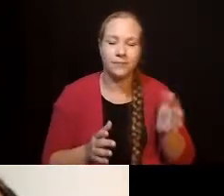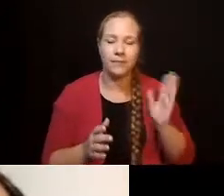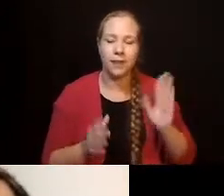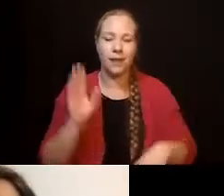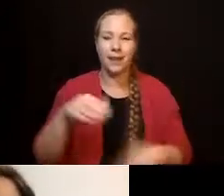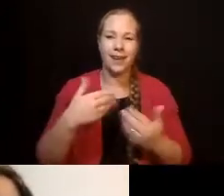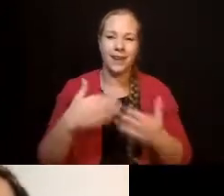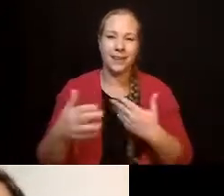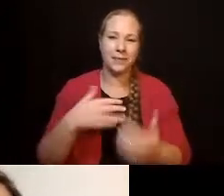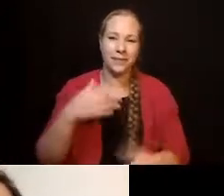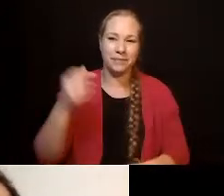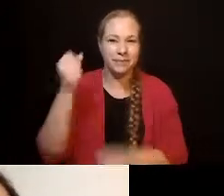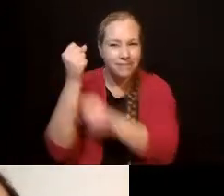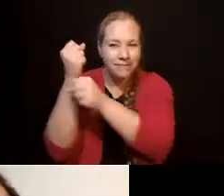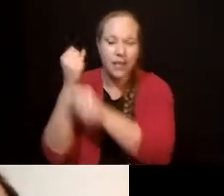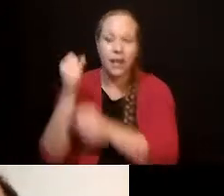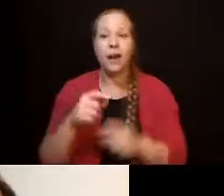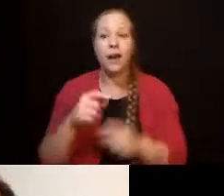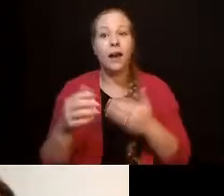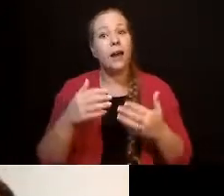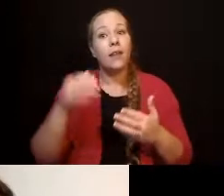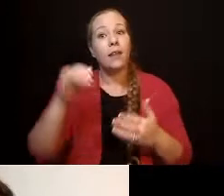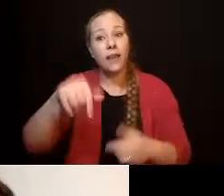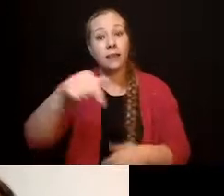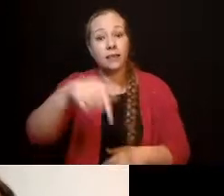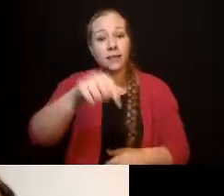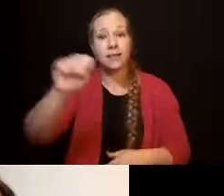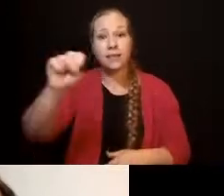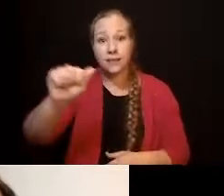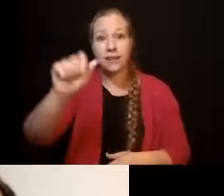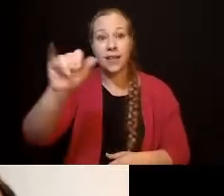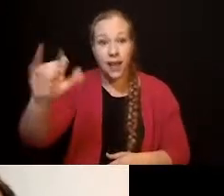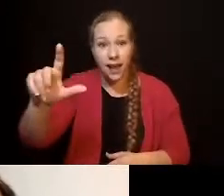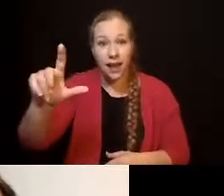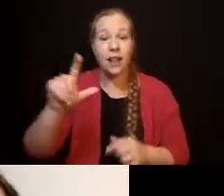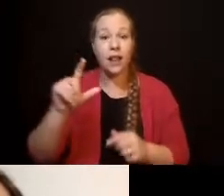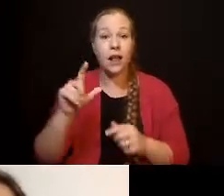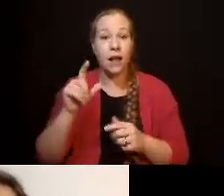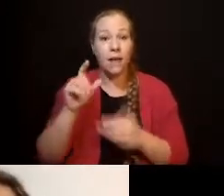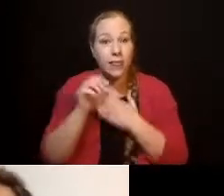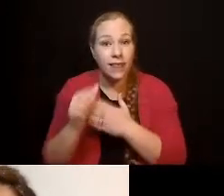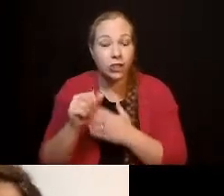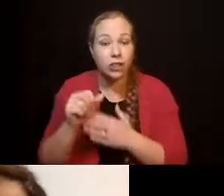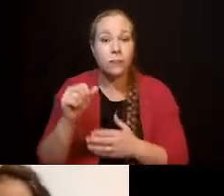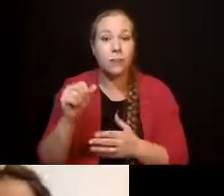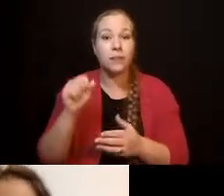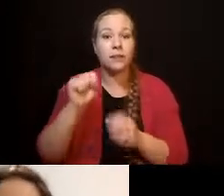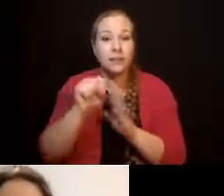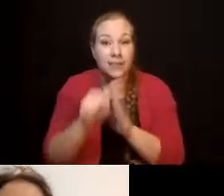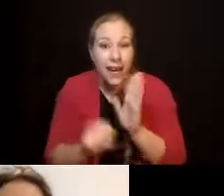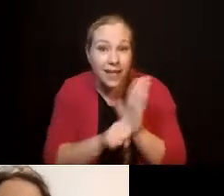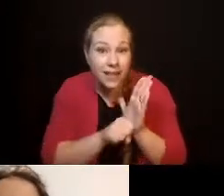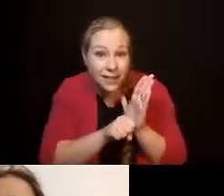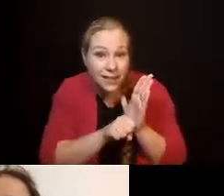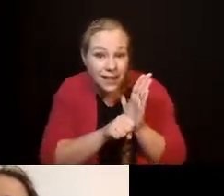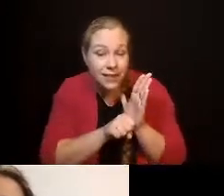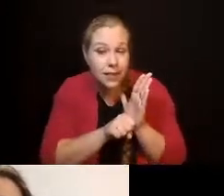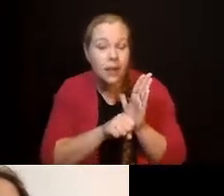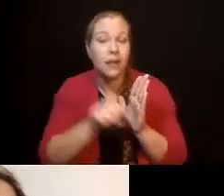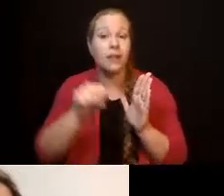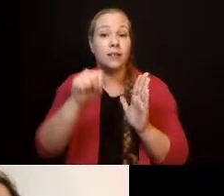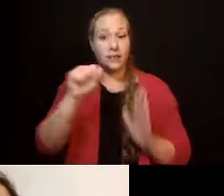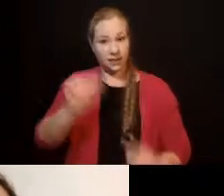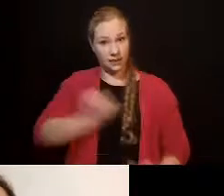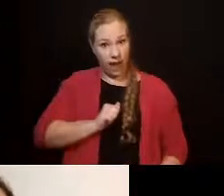leadership, is a group that meets on a state level. I'm here to tell you, our self-advocates, our